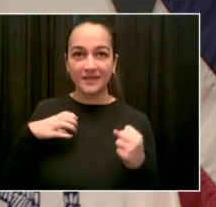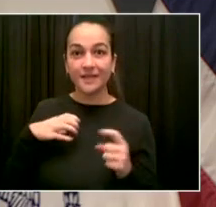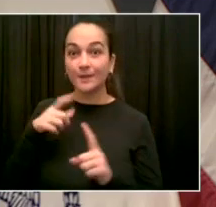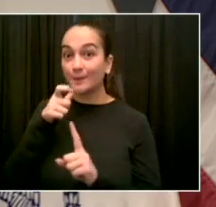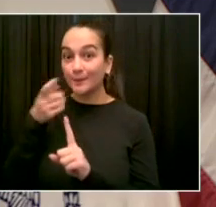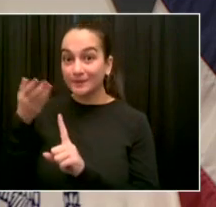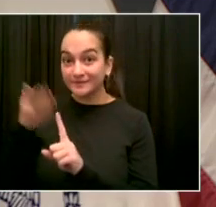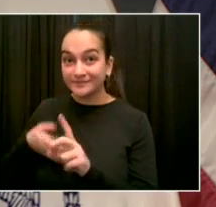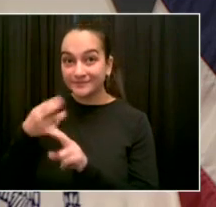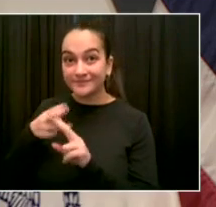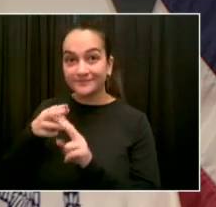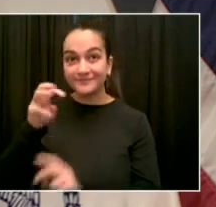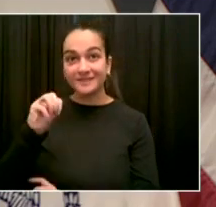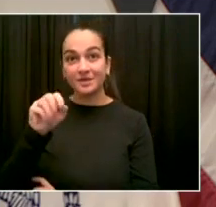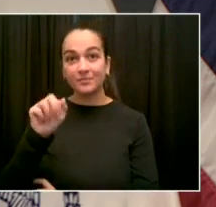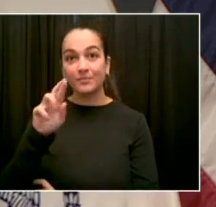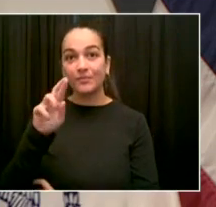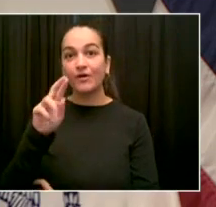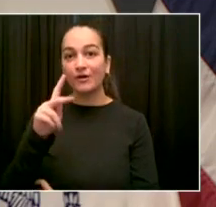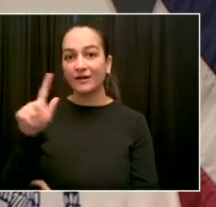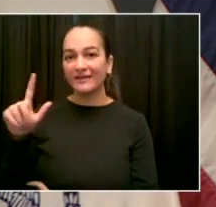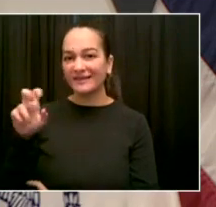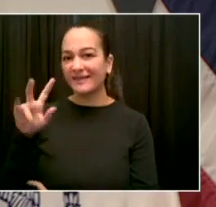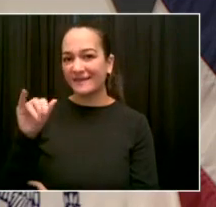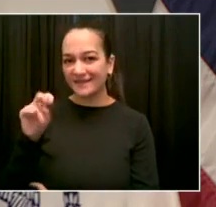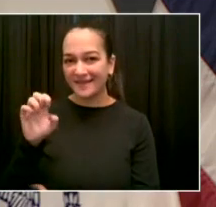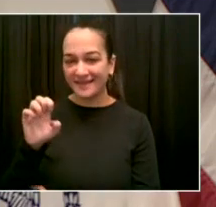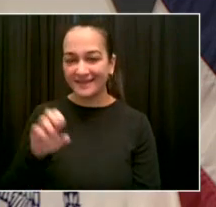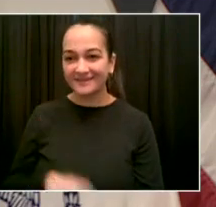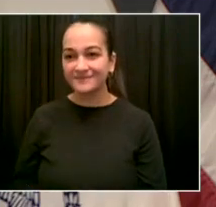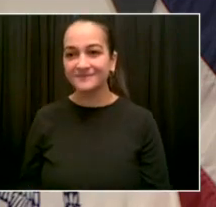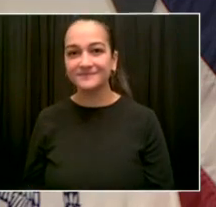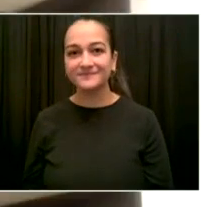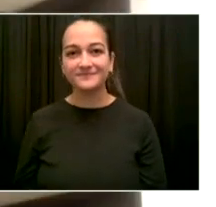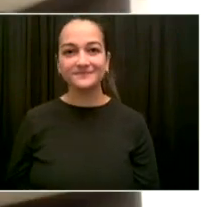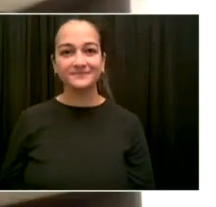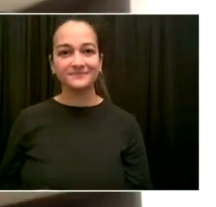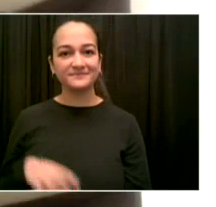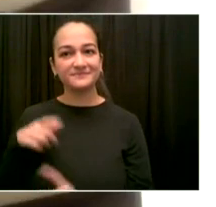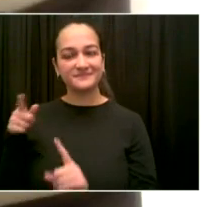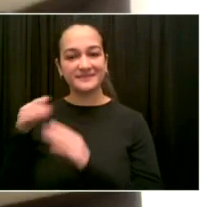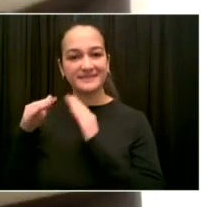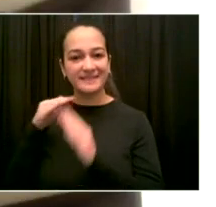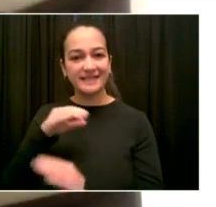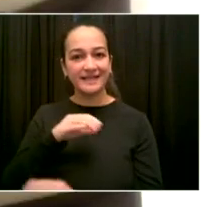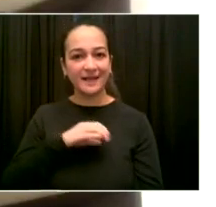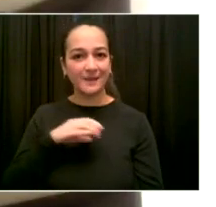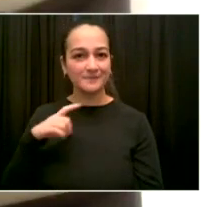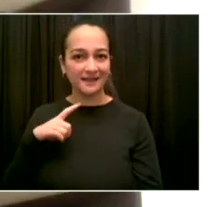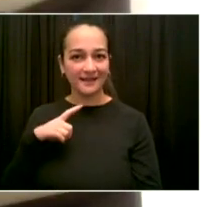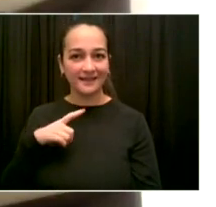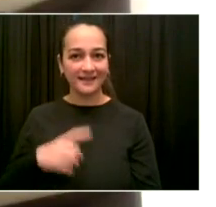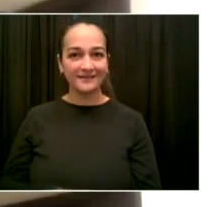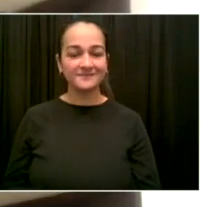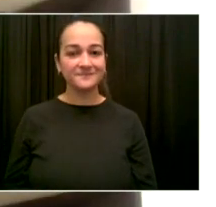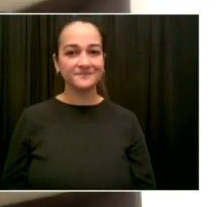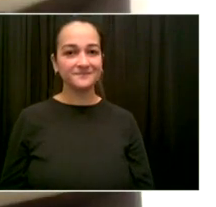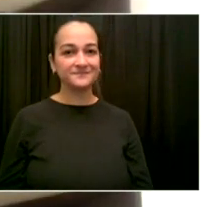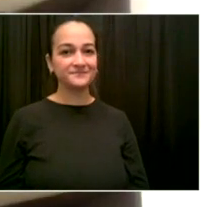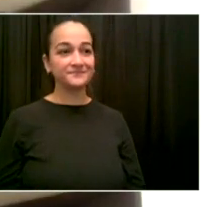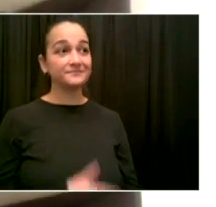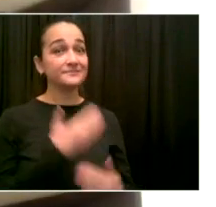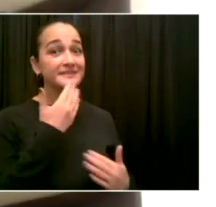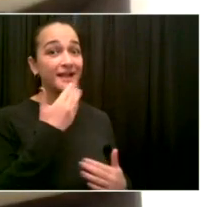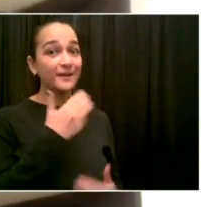Good morning, Mr. Mayor. I am so thrilled to be part of this announcement and to be here with these esteemed health leaders,